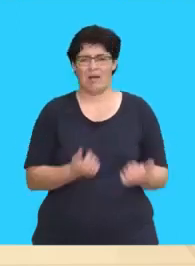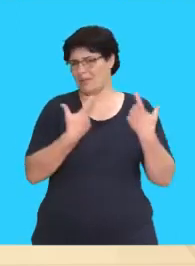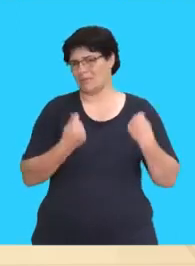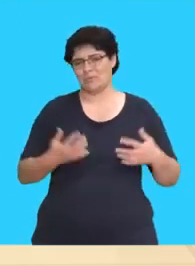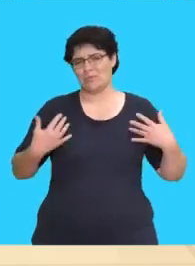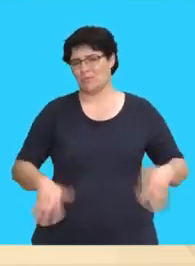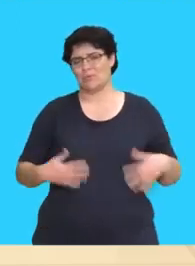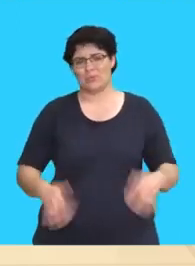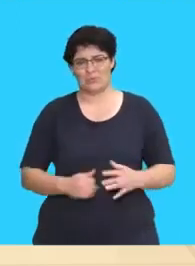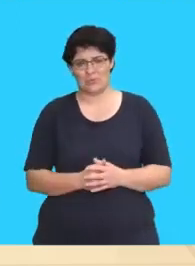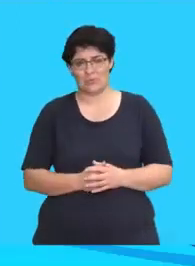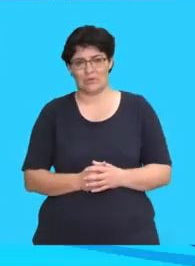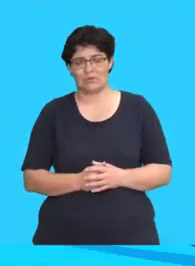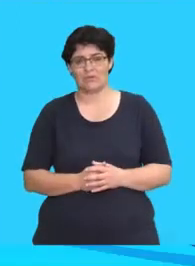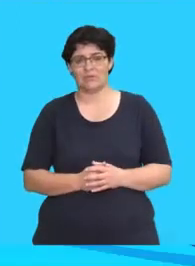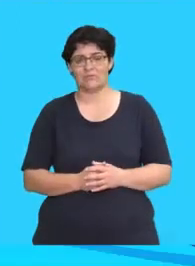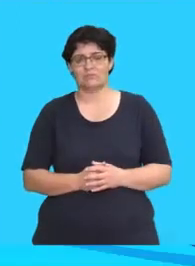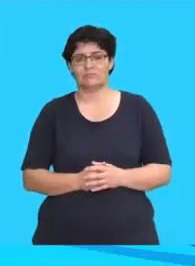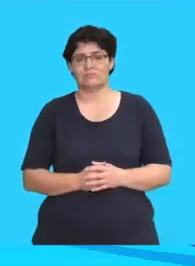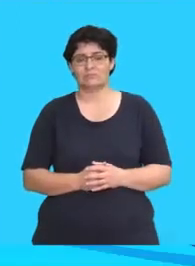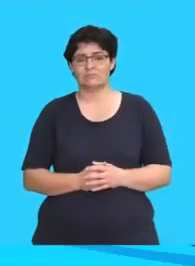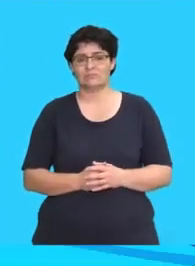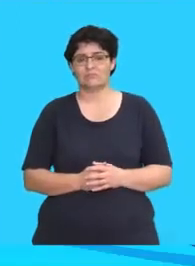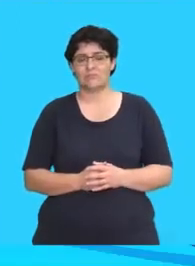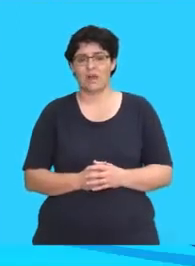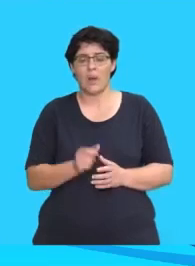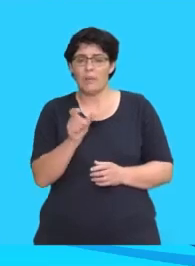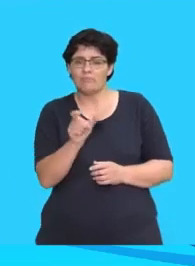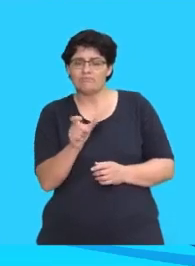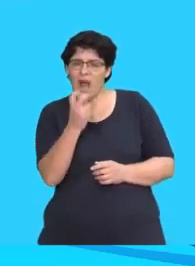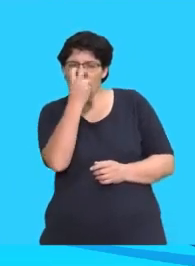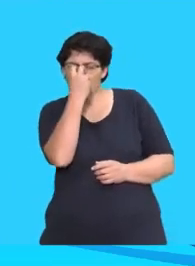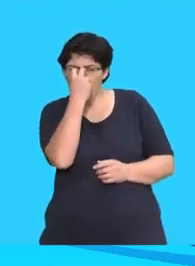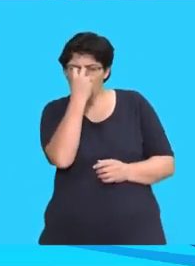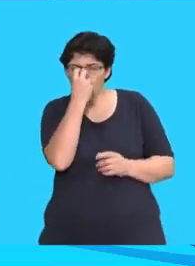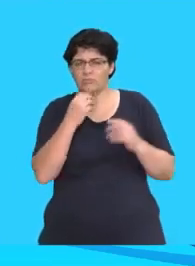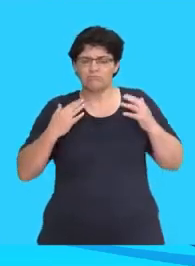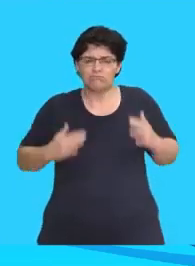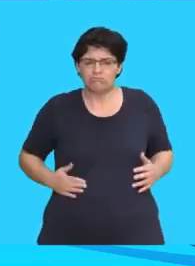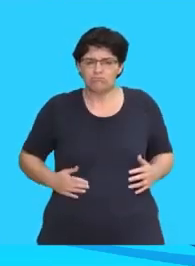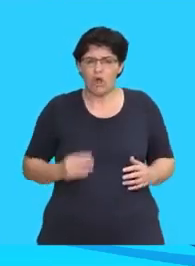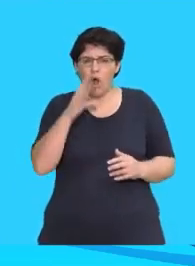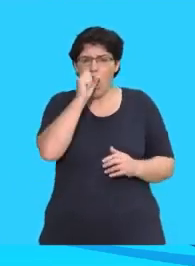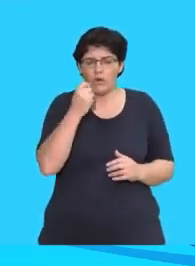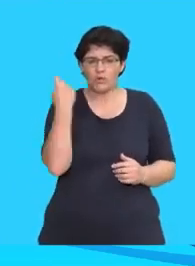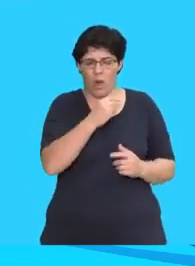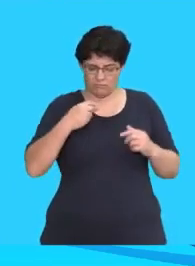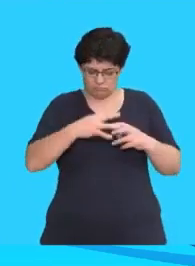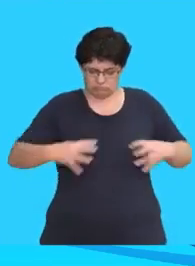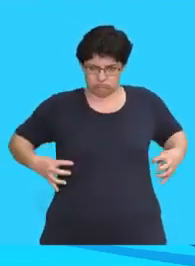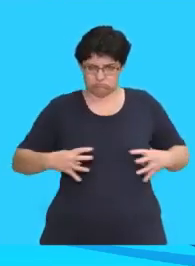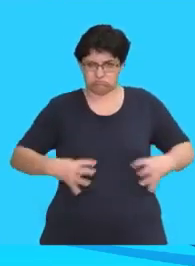so well! A clownfish is small and has white stripes over its red and orange body.